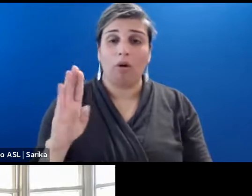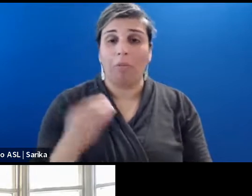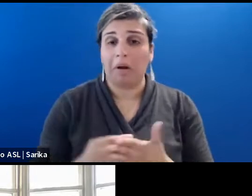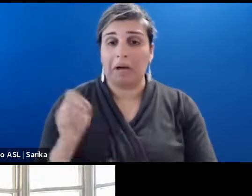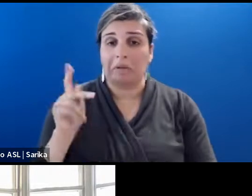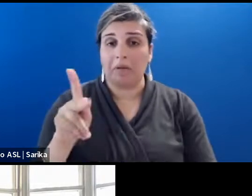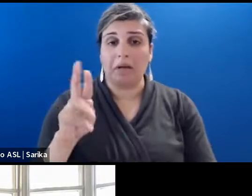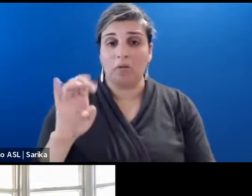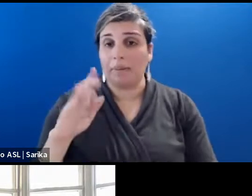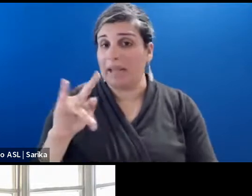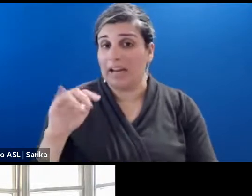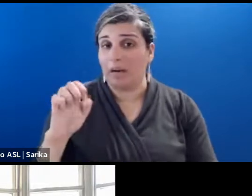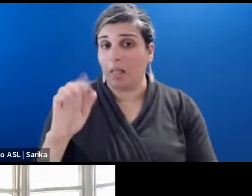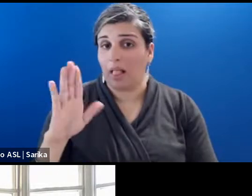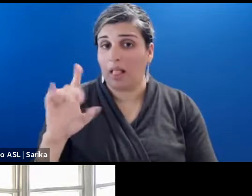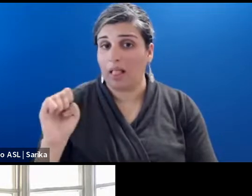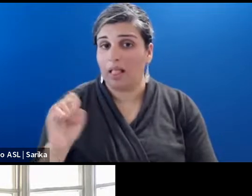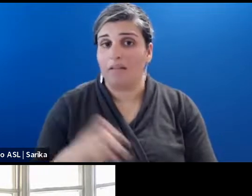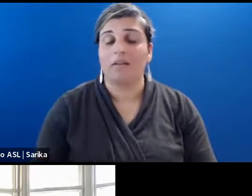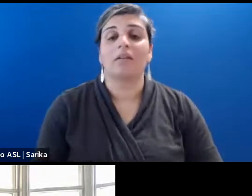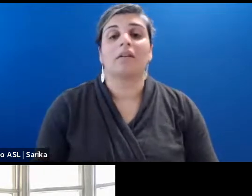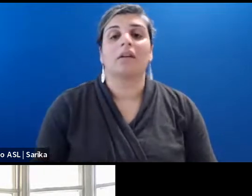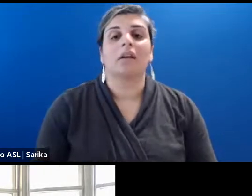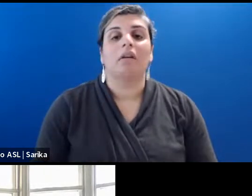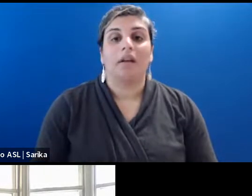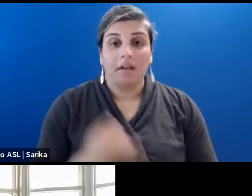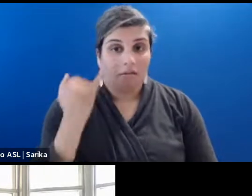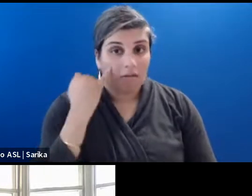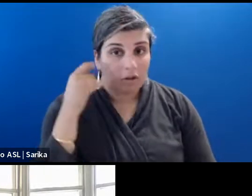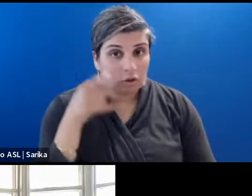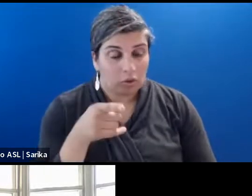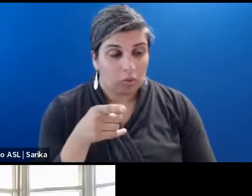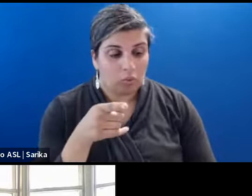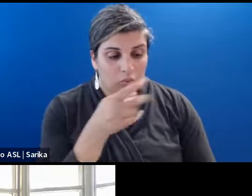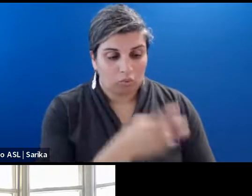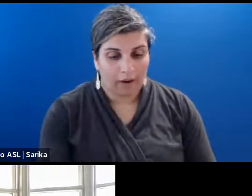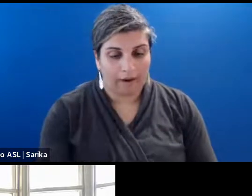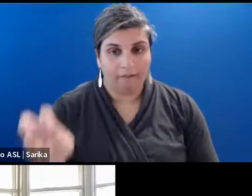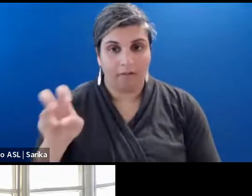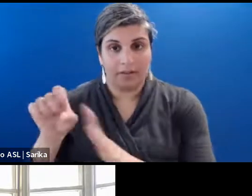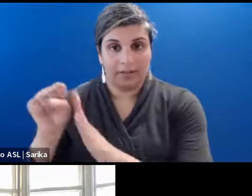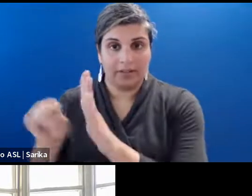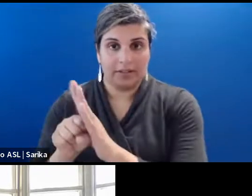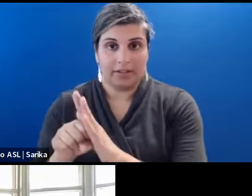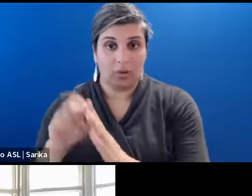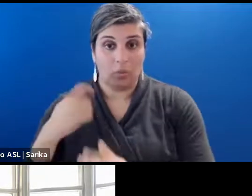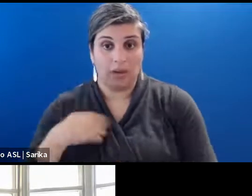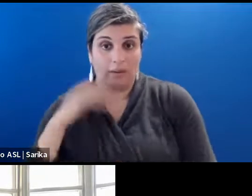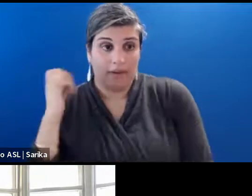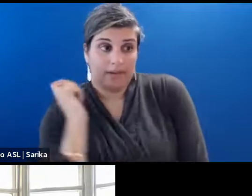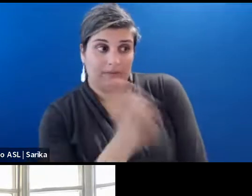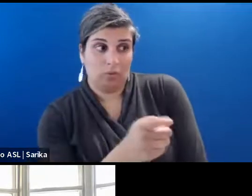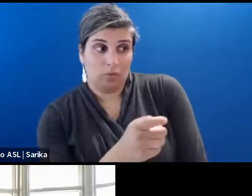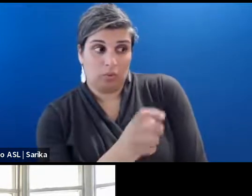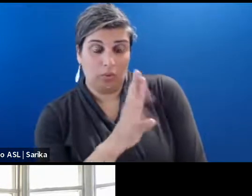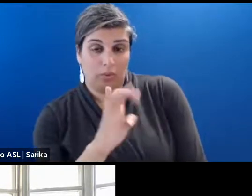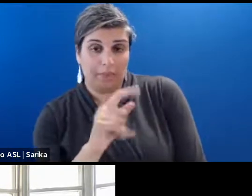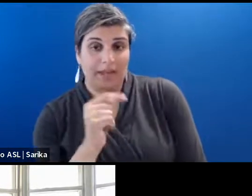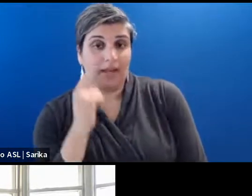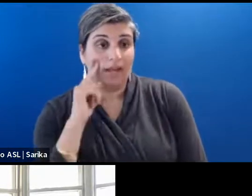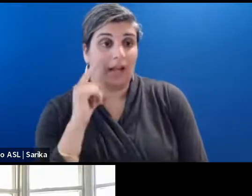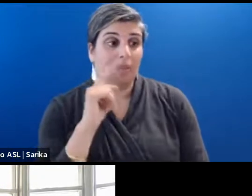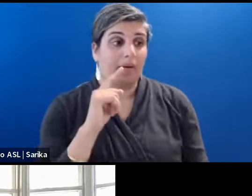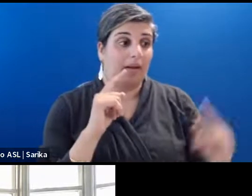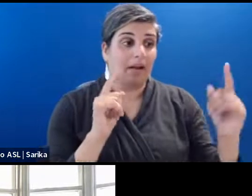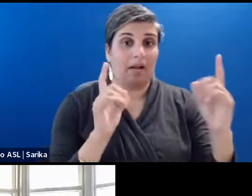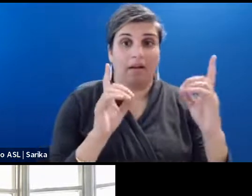meaning that if you, um, train transfer to the state and we'll give you a rebate. It can be, a dollar for dollar, it